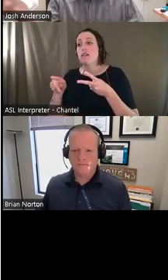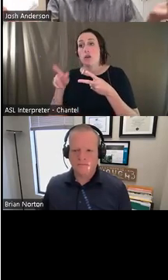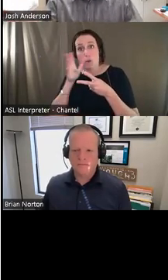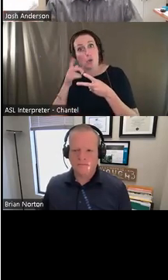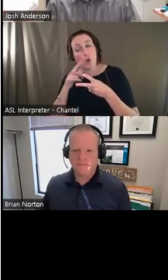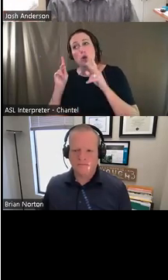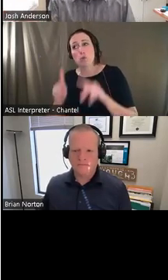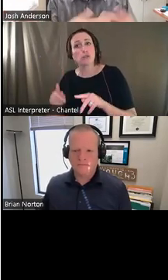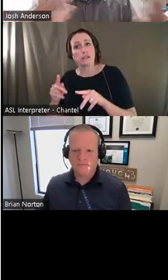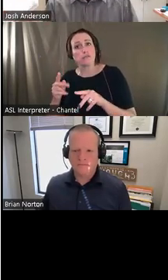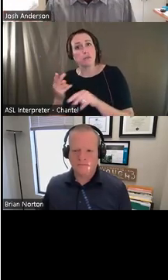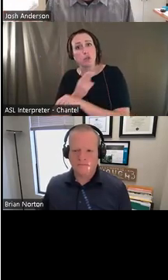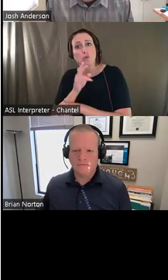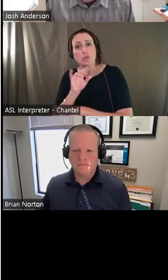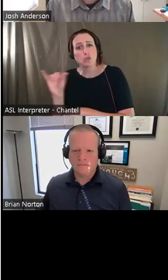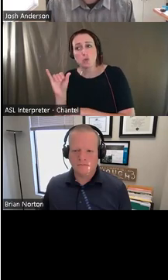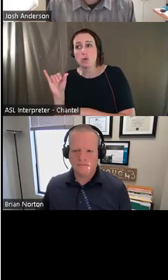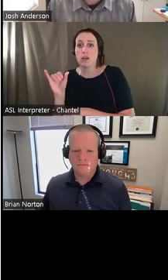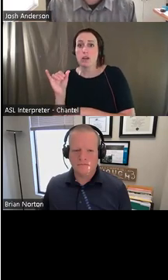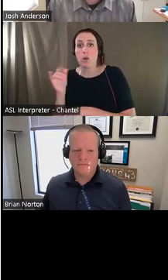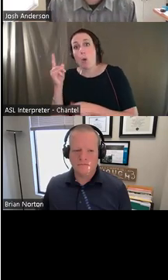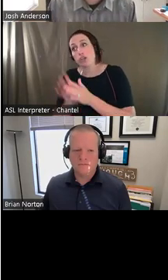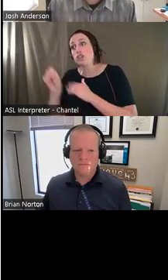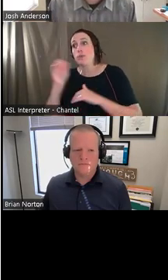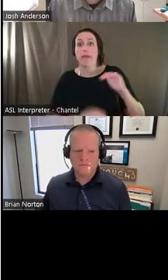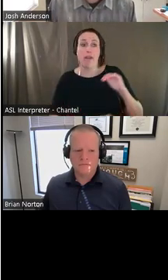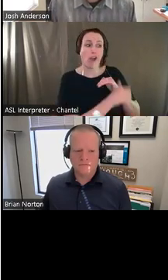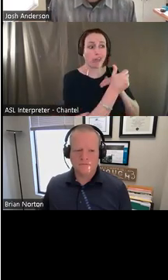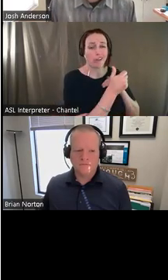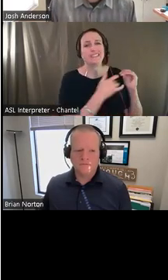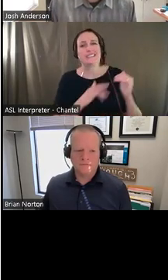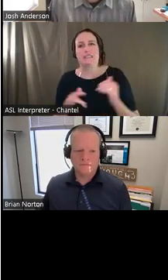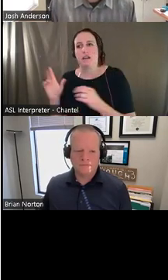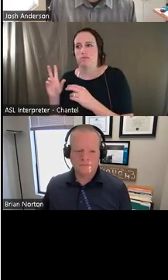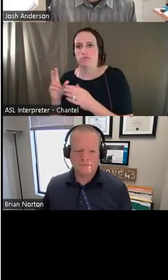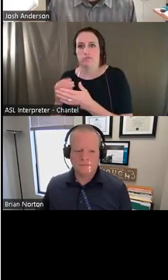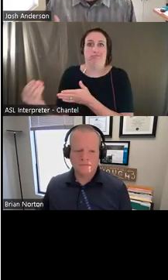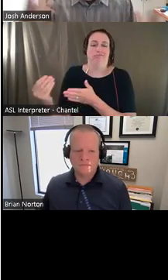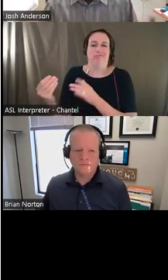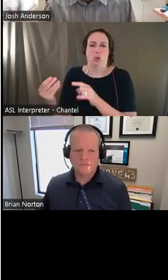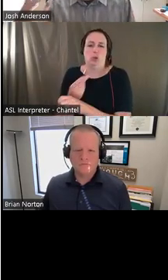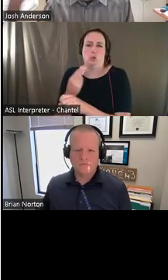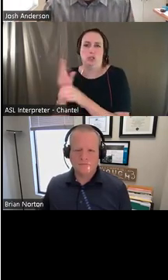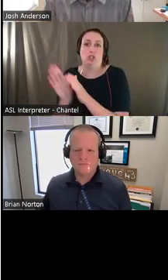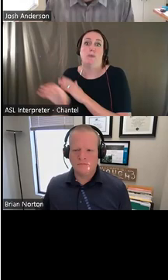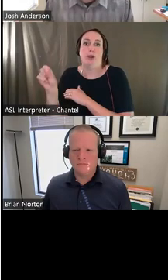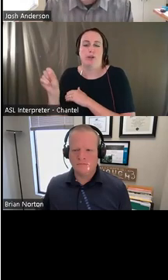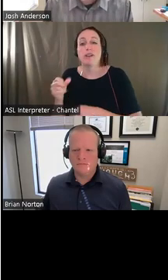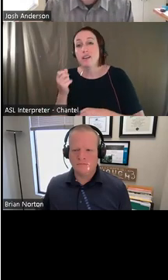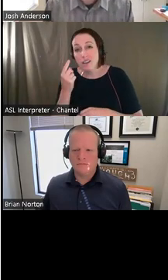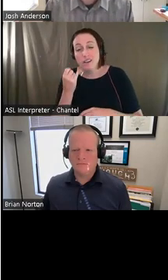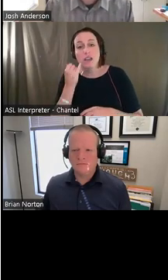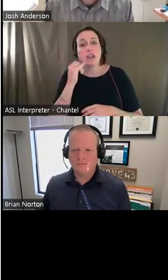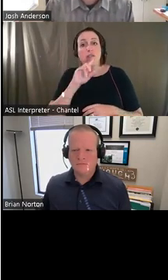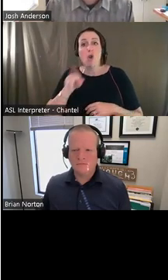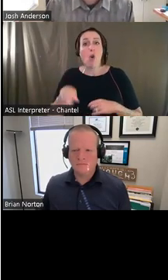and one cost less than the other, you go with the least cost option, of course. But if, if darn it, the only thing that's going